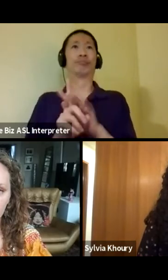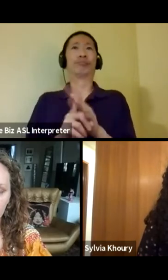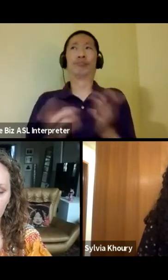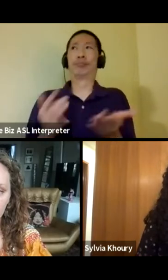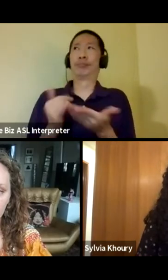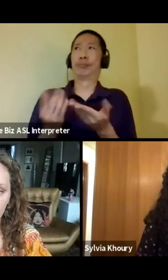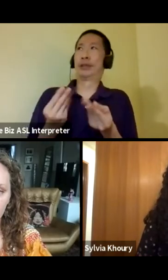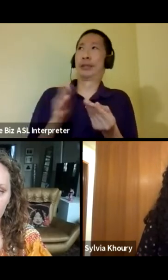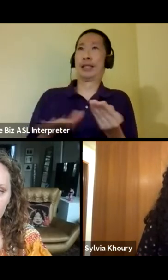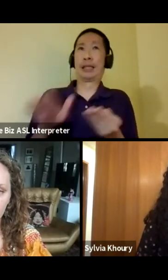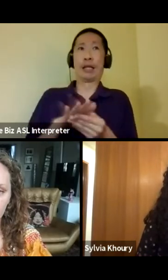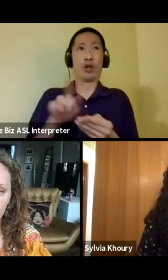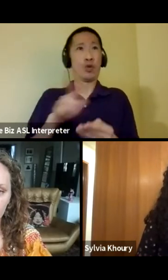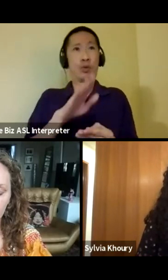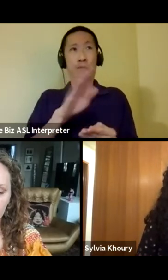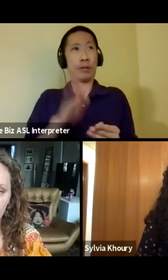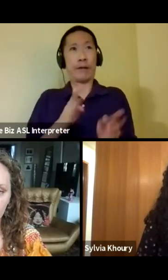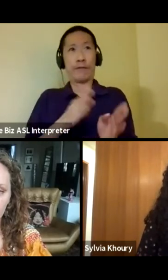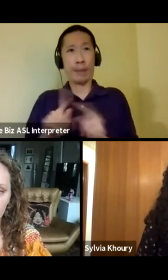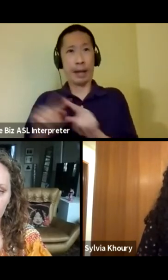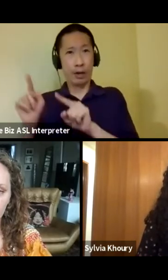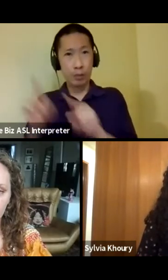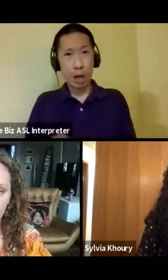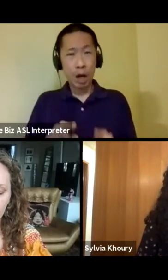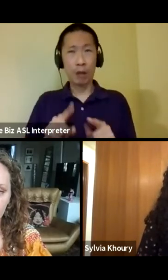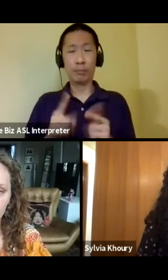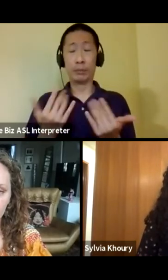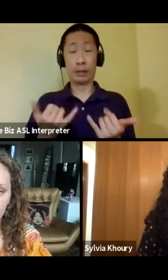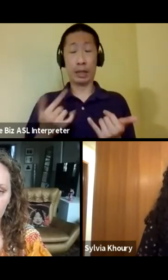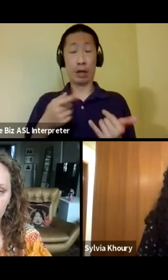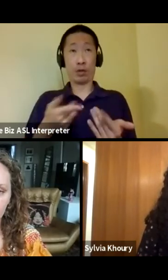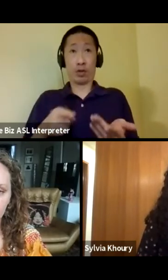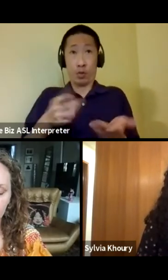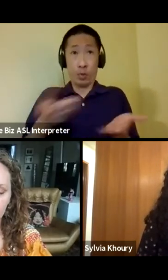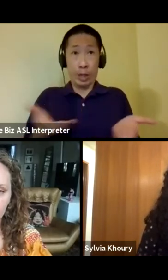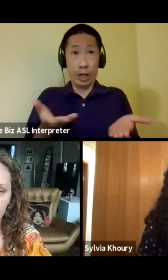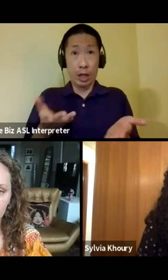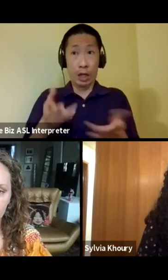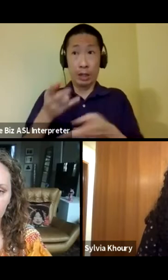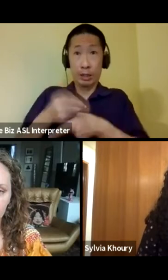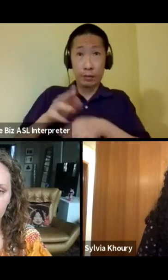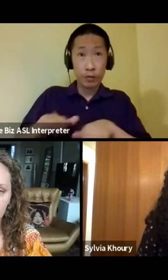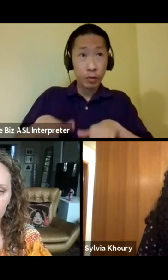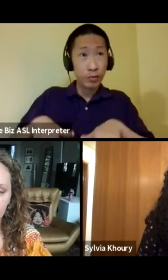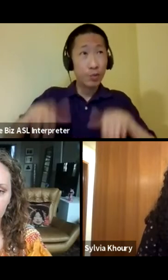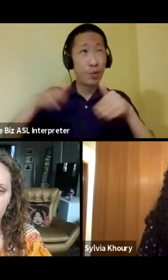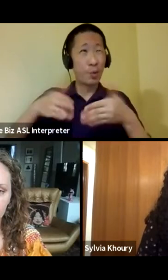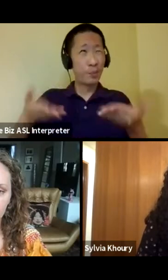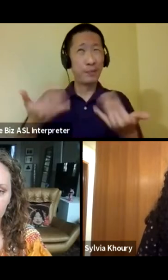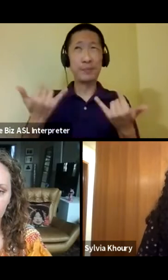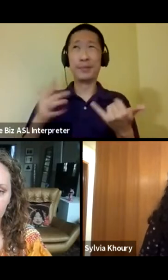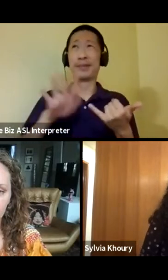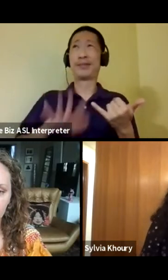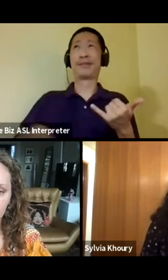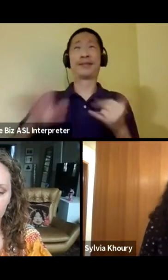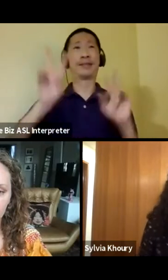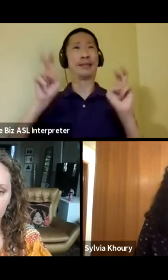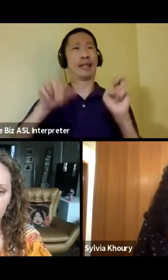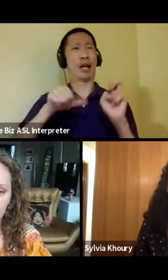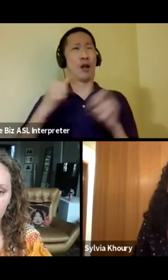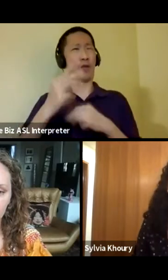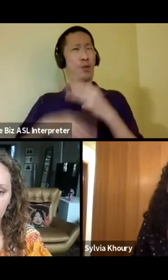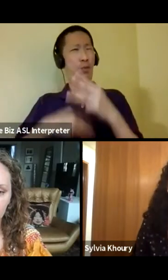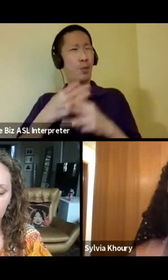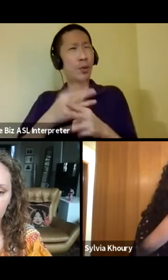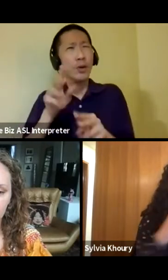intention of coming to, but for whatever reason, you find yourself here. And now you're raising your children, and they're going to grow up in this other world that